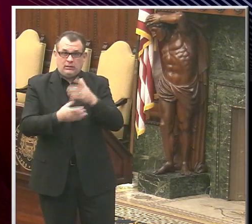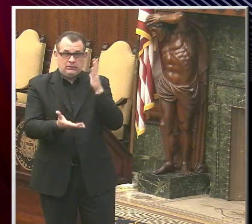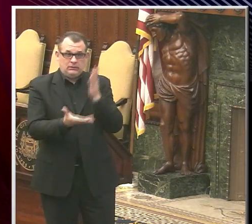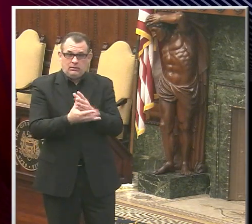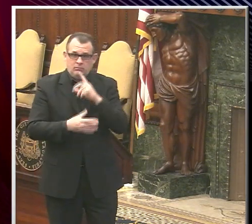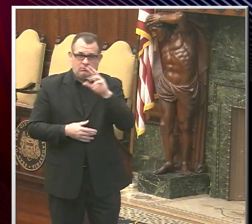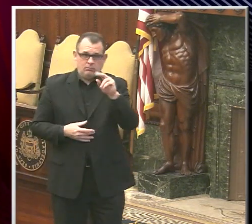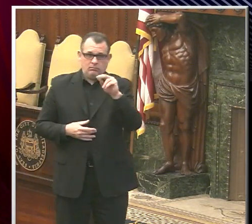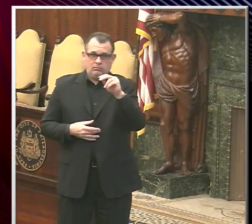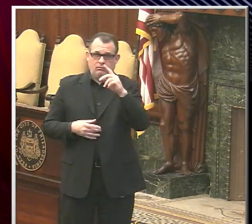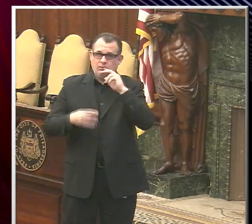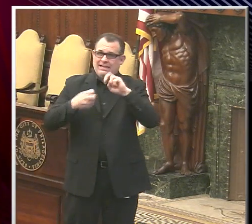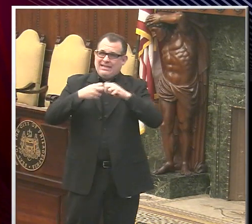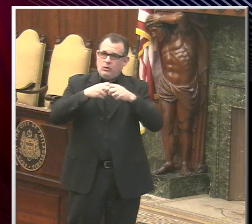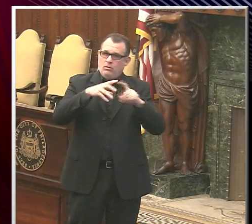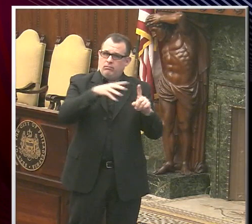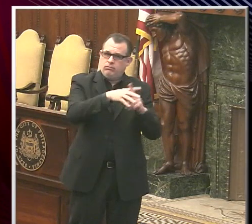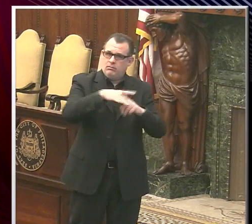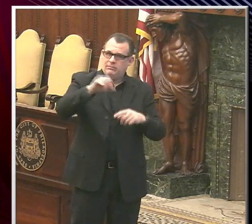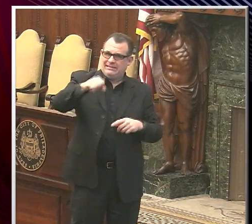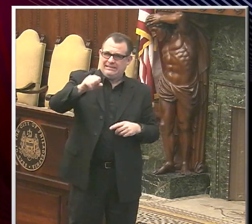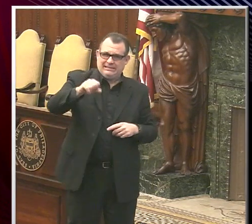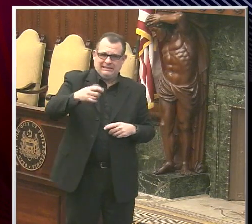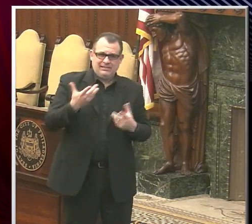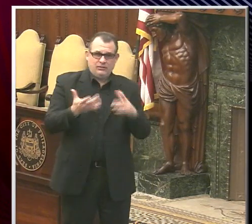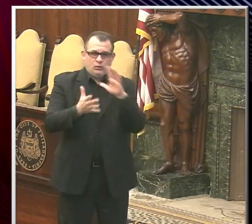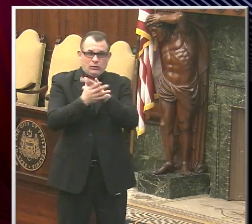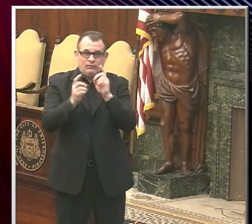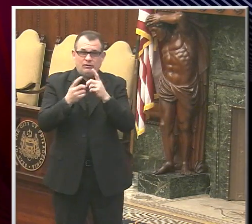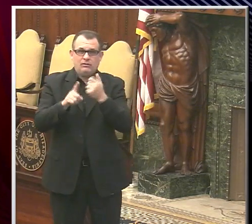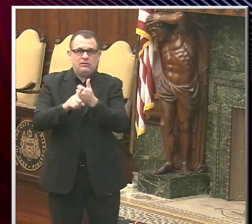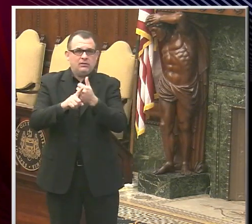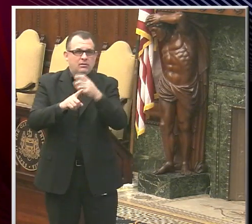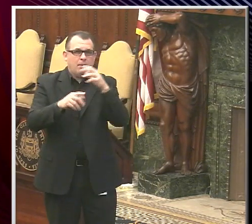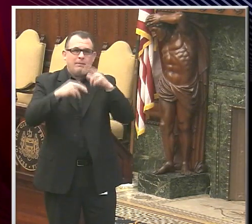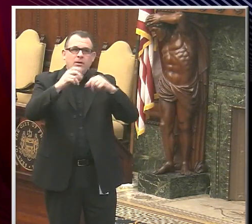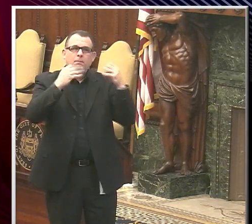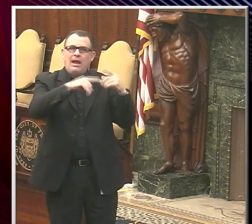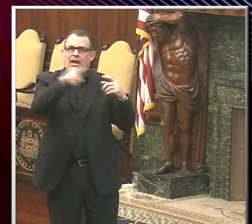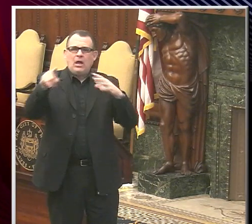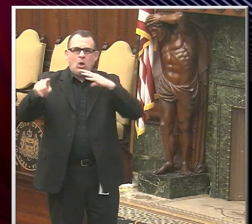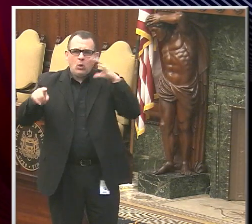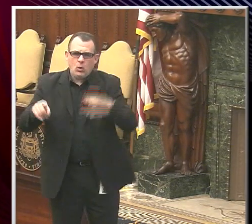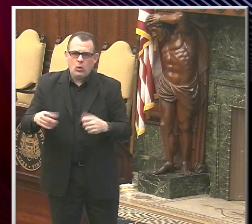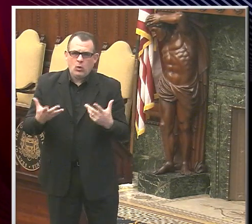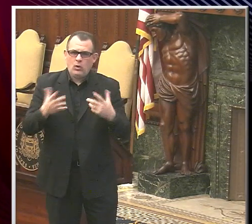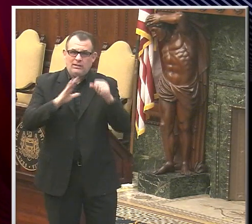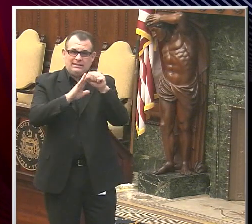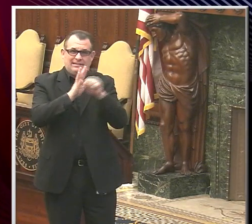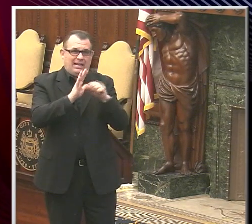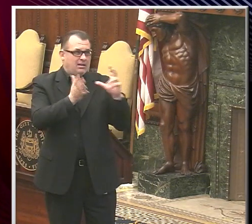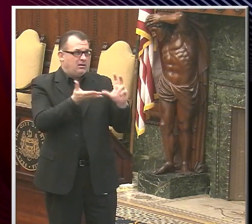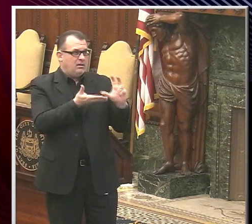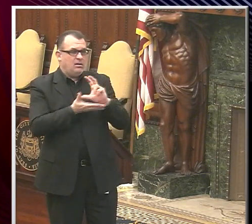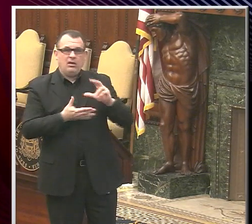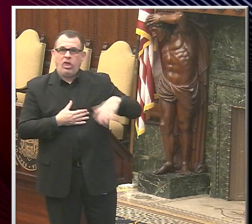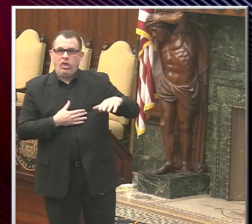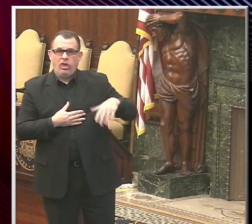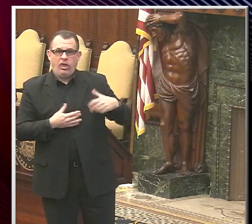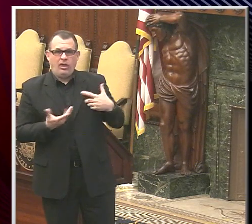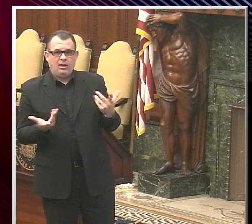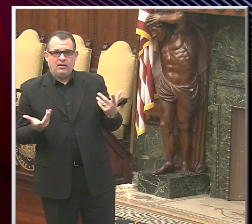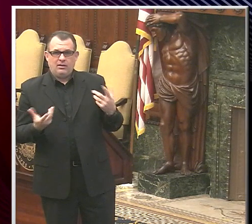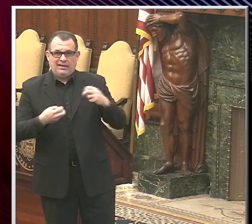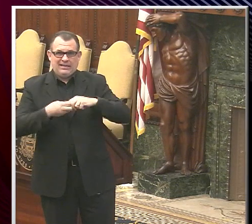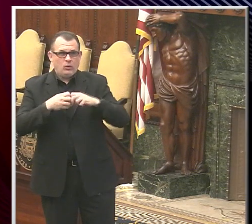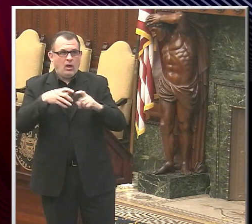issues in a very old school district that's underfunded by the state. And yeah, we're going to continue to have issues that pop up and we're going to